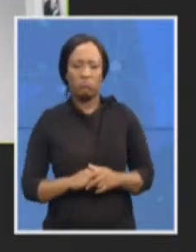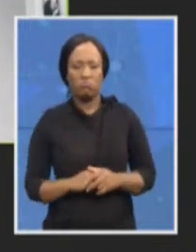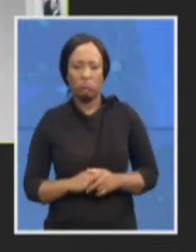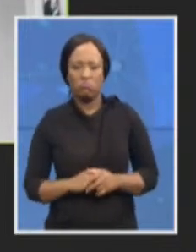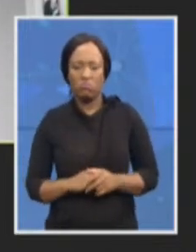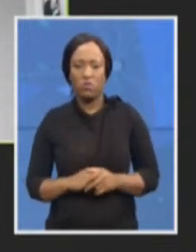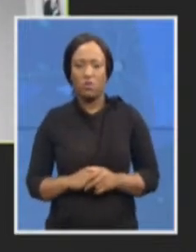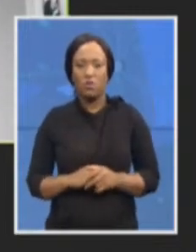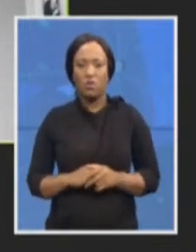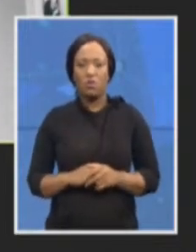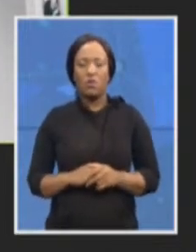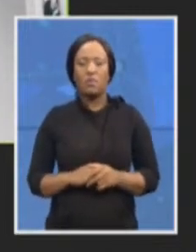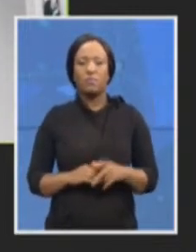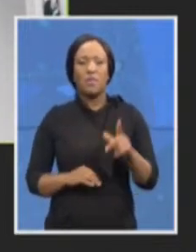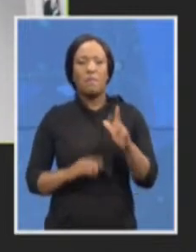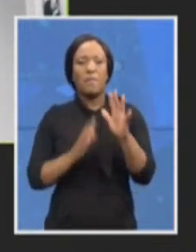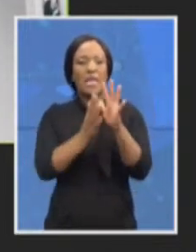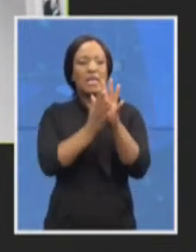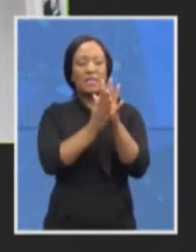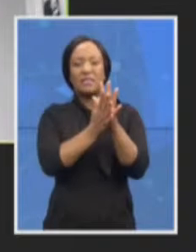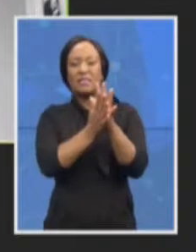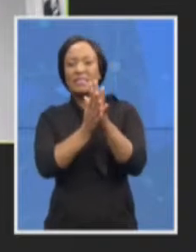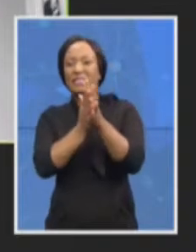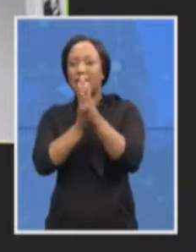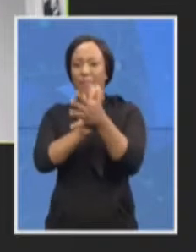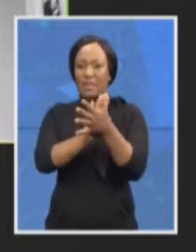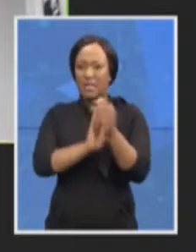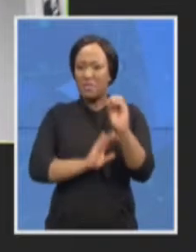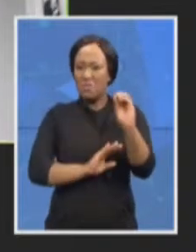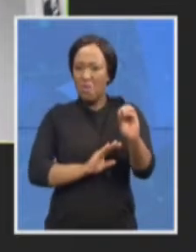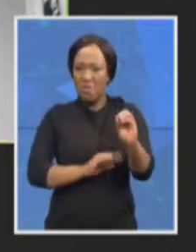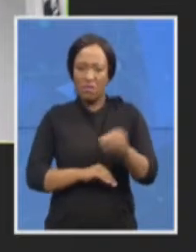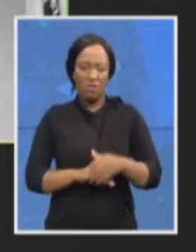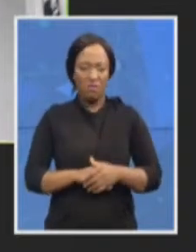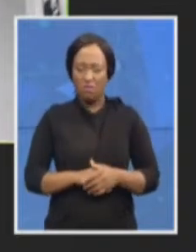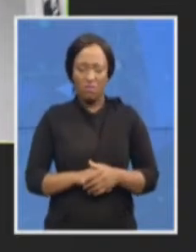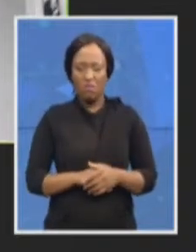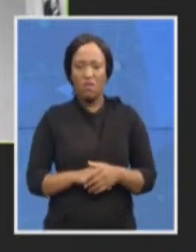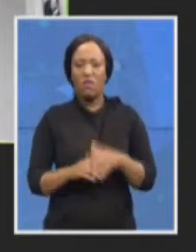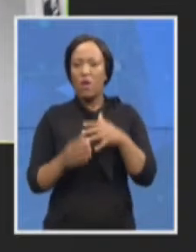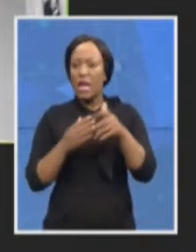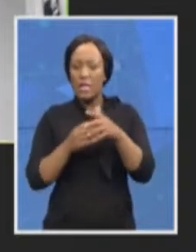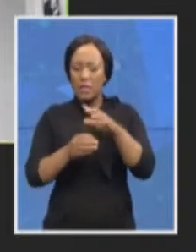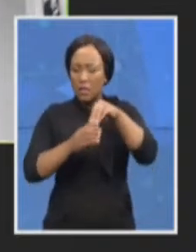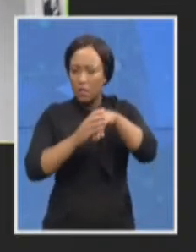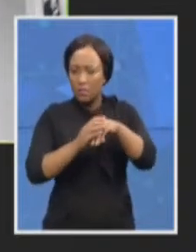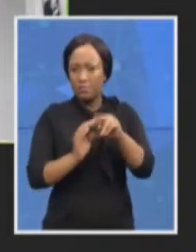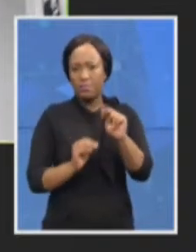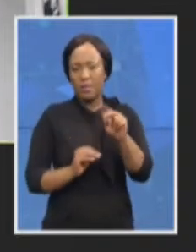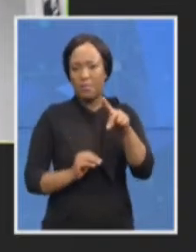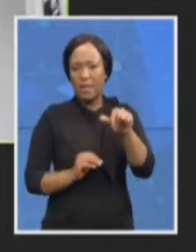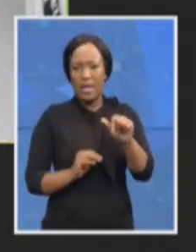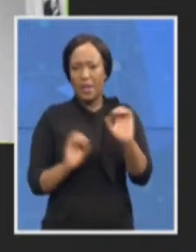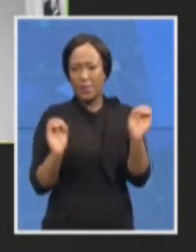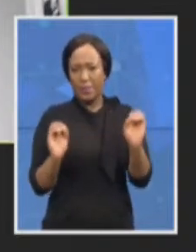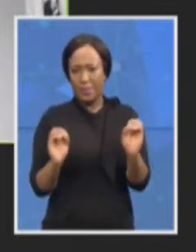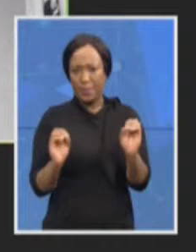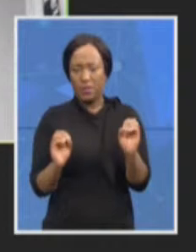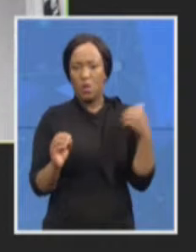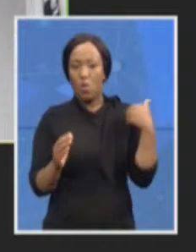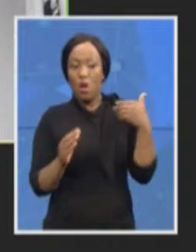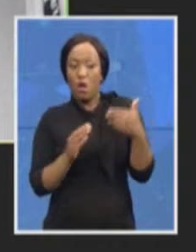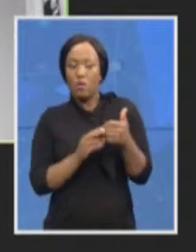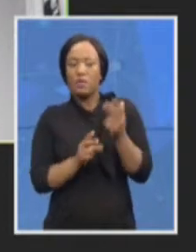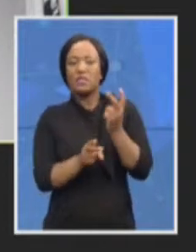or any part of the NPA that is taking place. We've come through a difficult period that is so and there are various